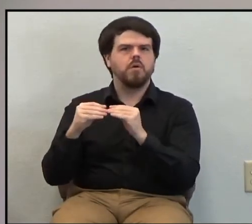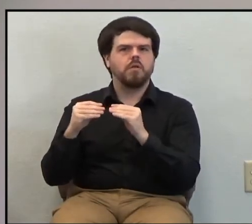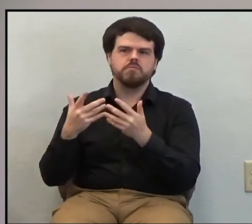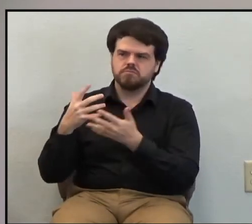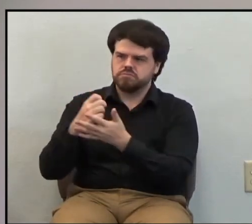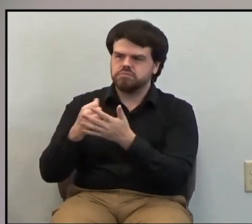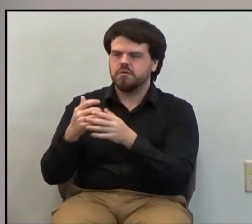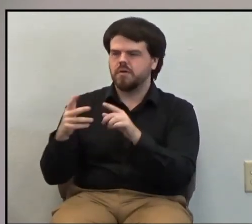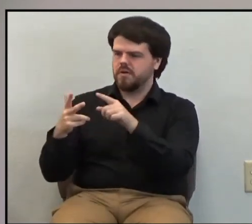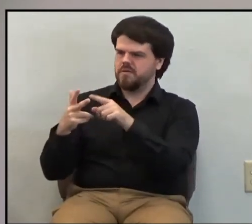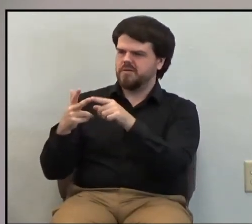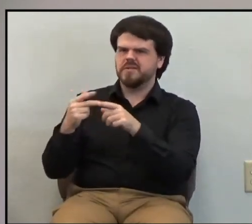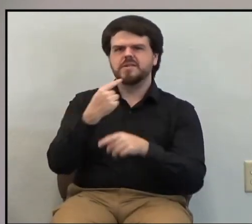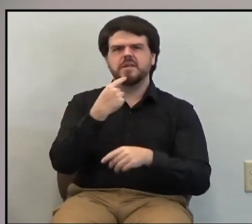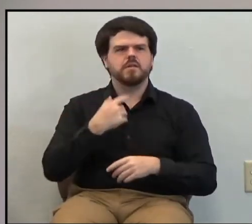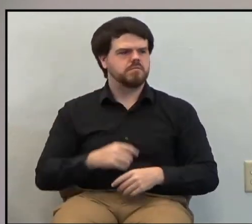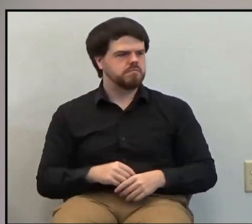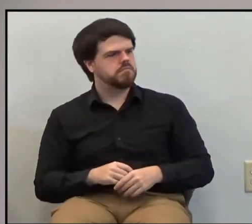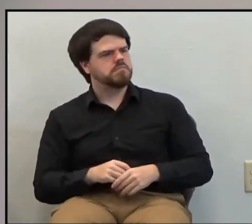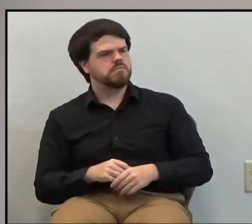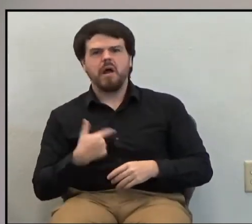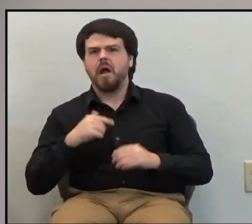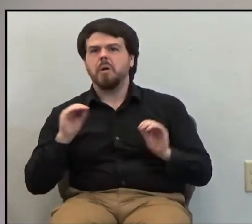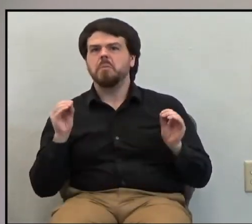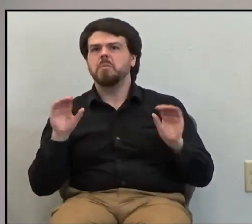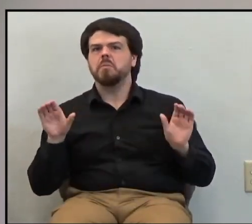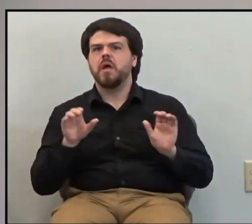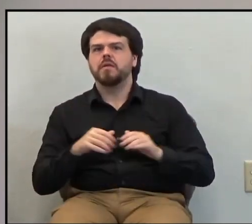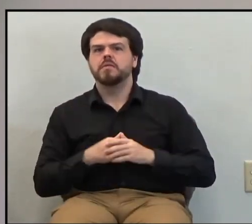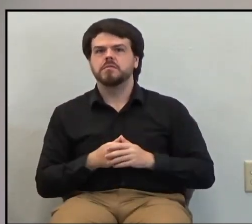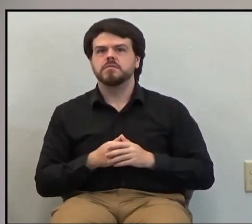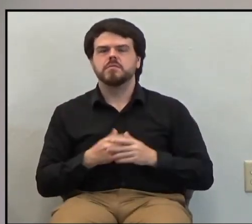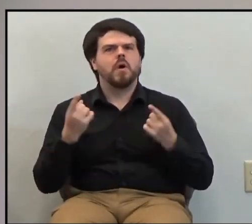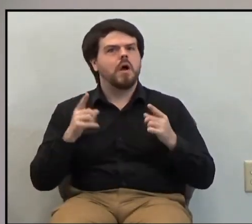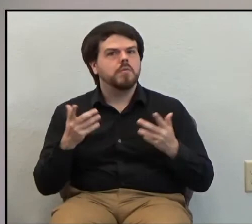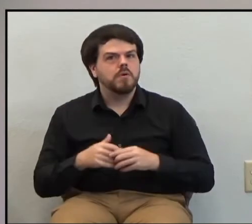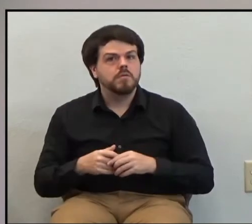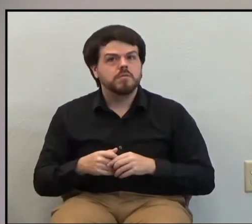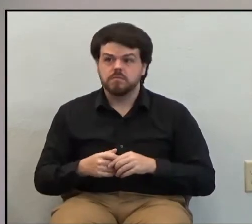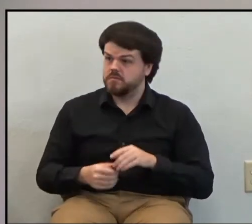it. And what happens to that man? Is he blessed? He's cursed.